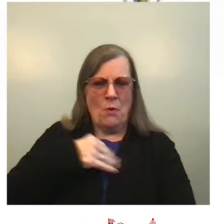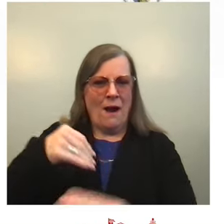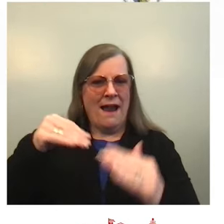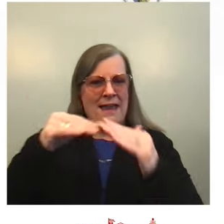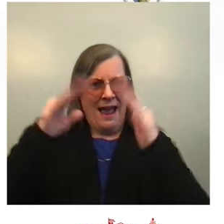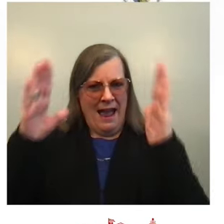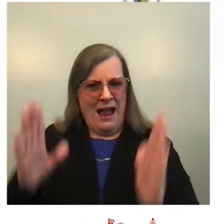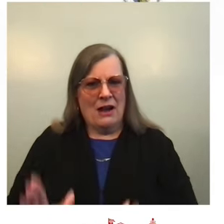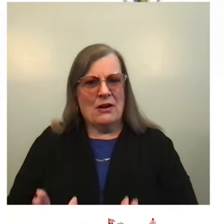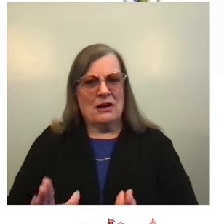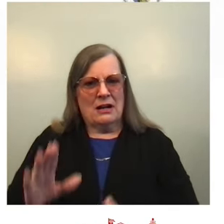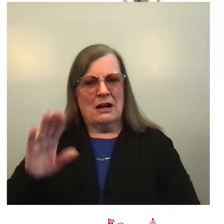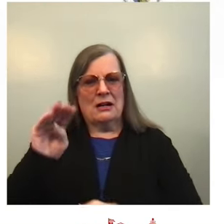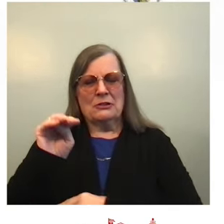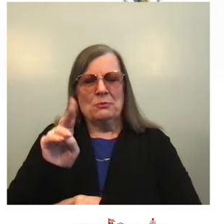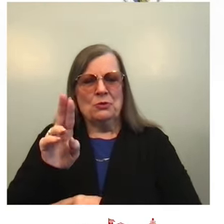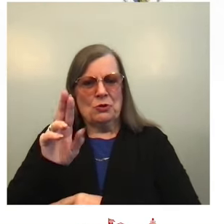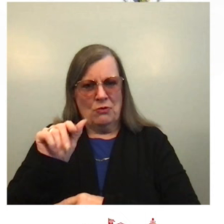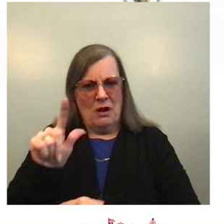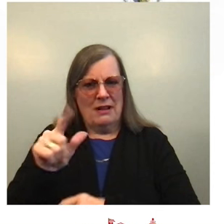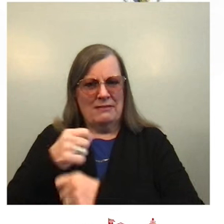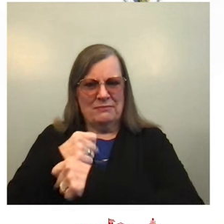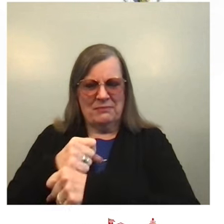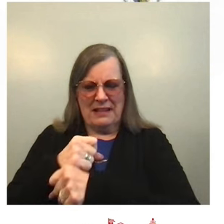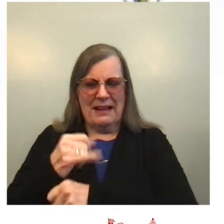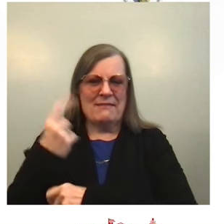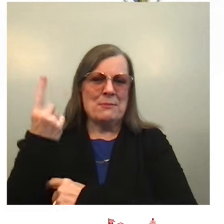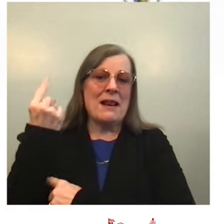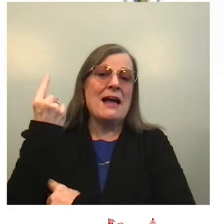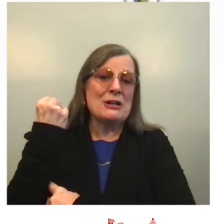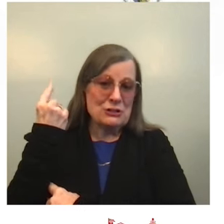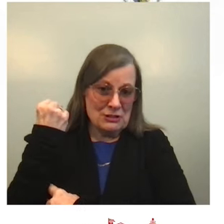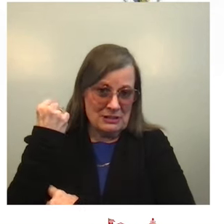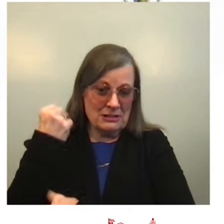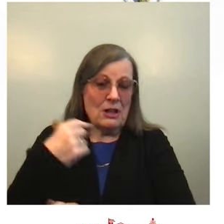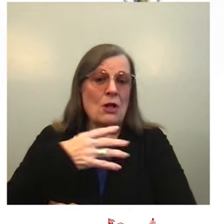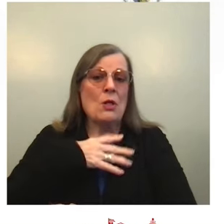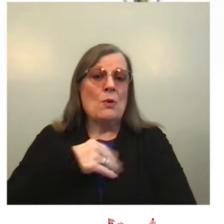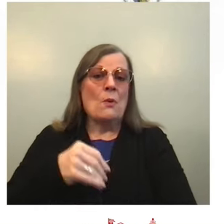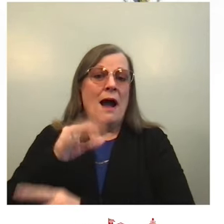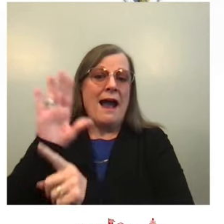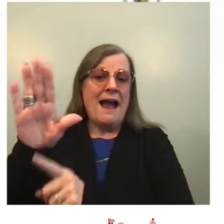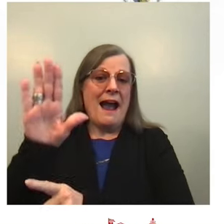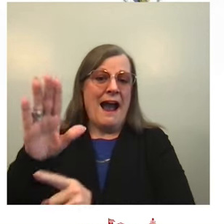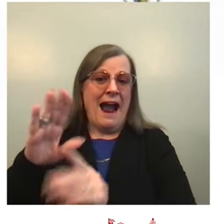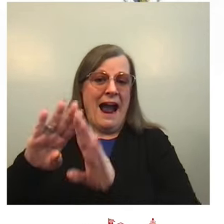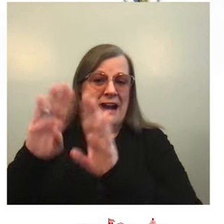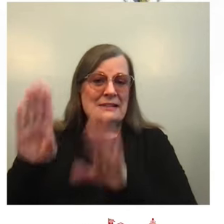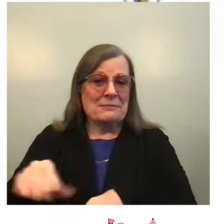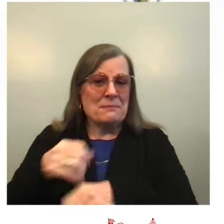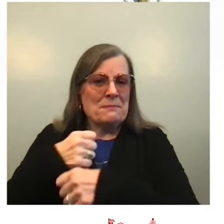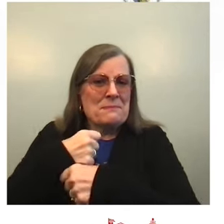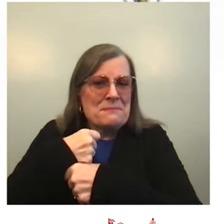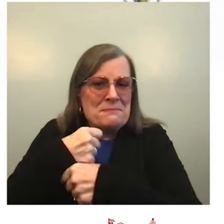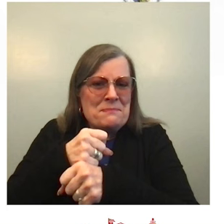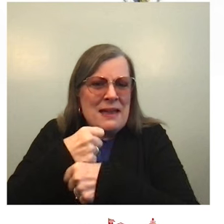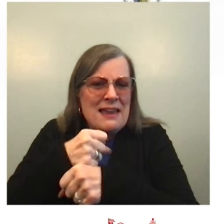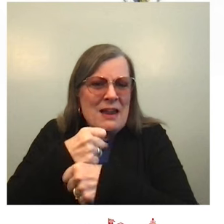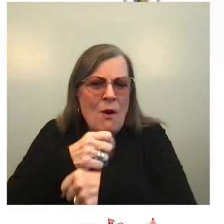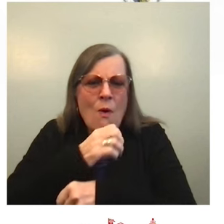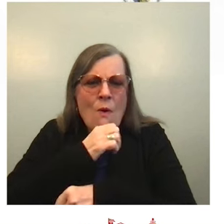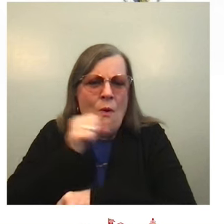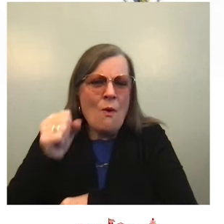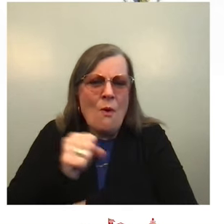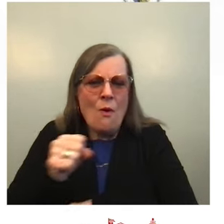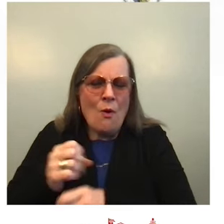House carpenters, who are so special, using reclaimed wood from the beams